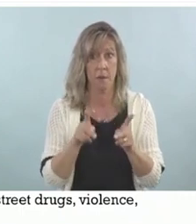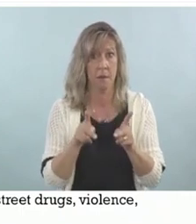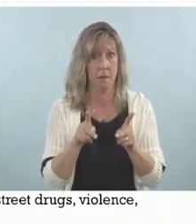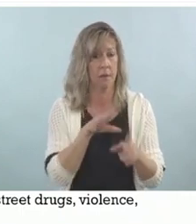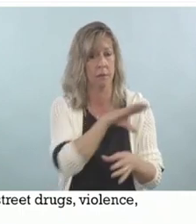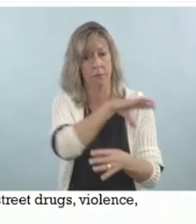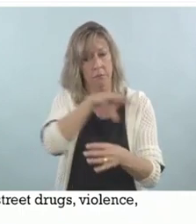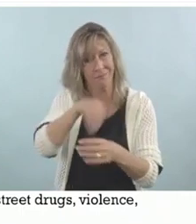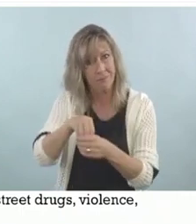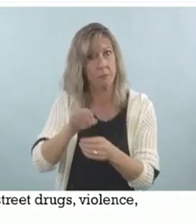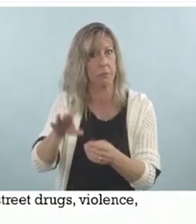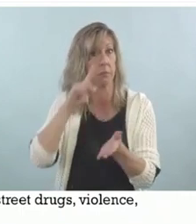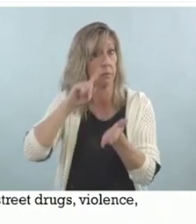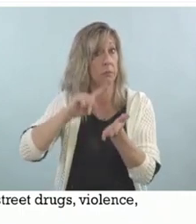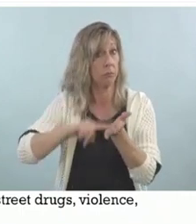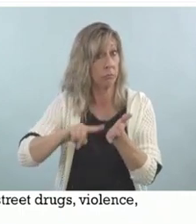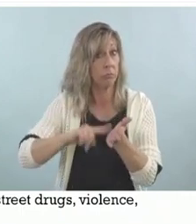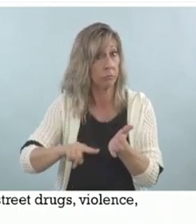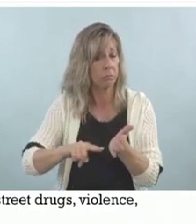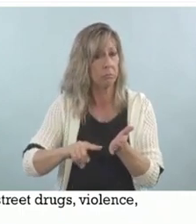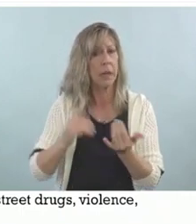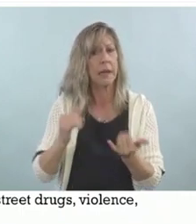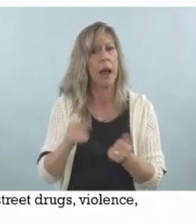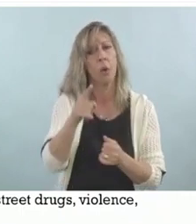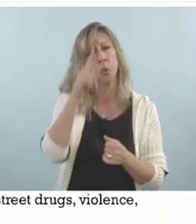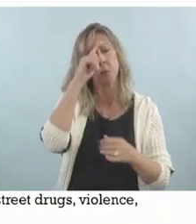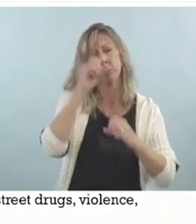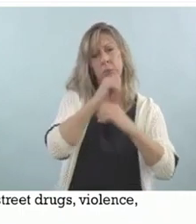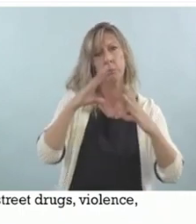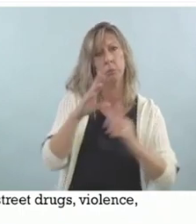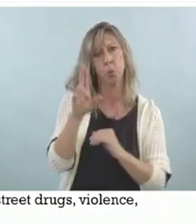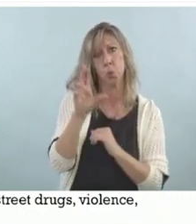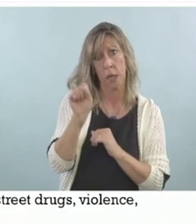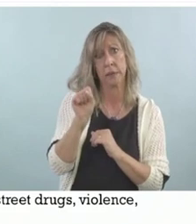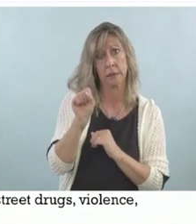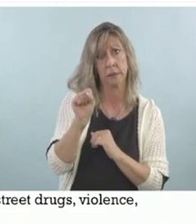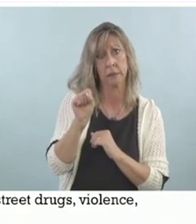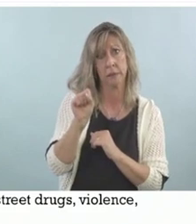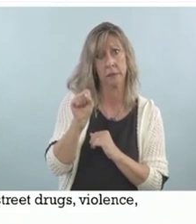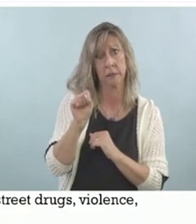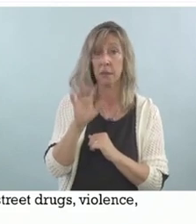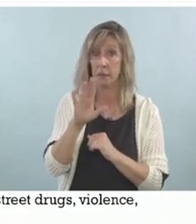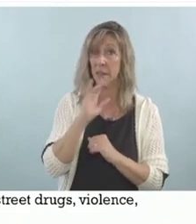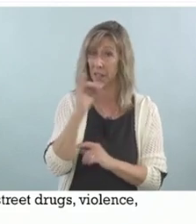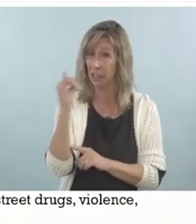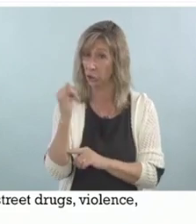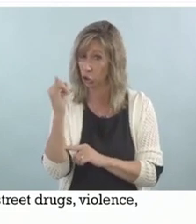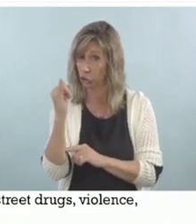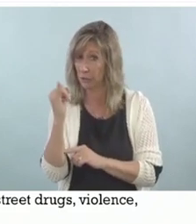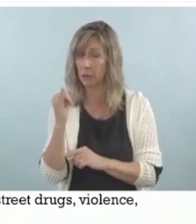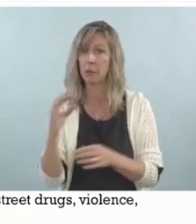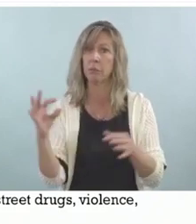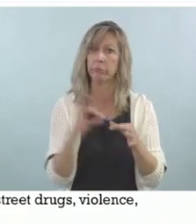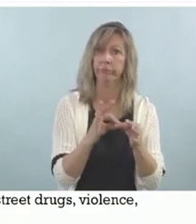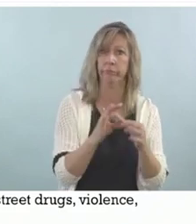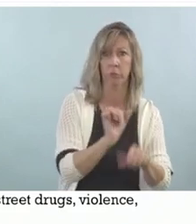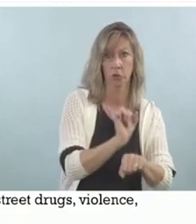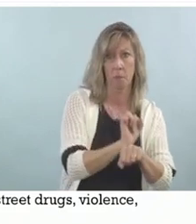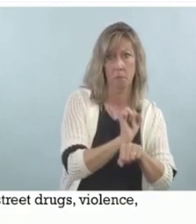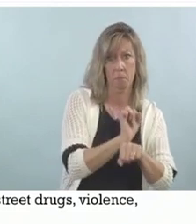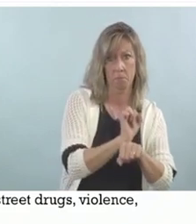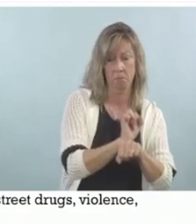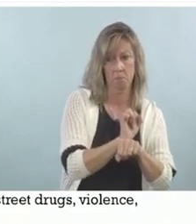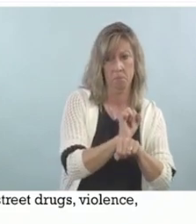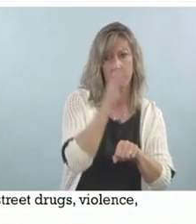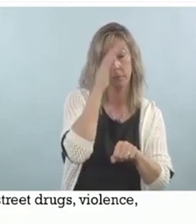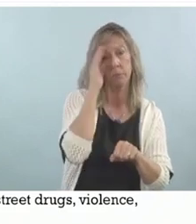from a United States point of view, our insurance is tied to employment. So all of these people